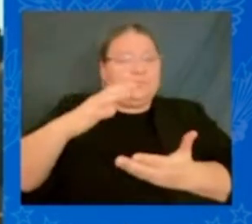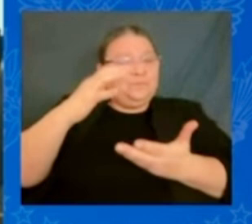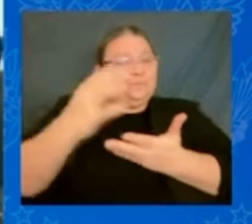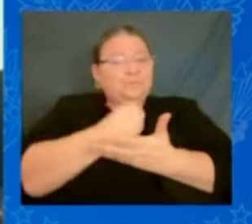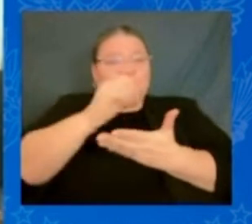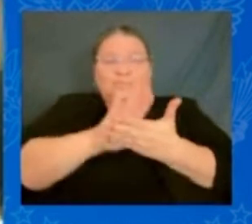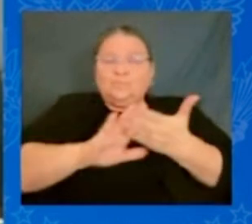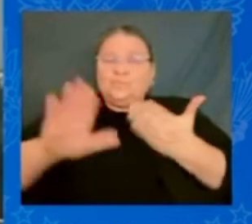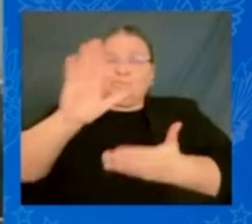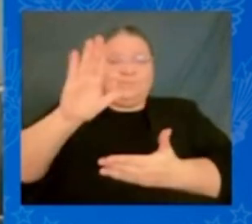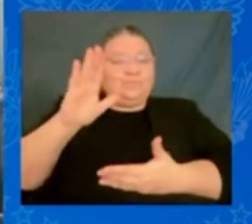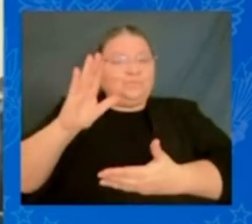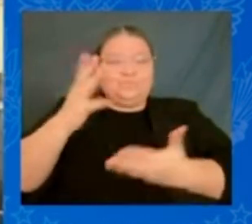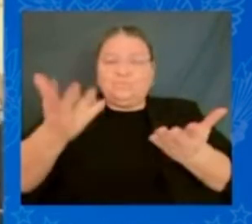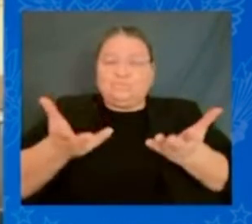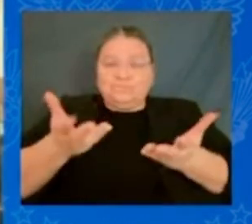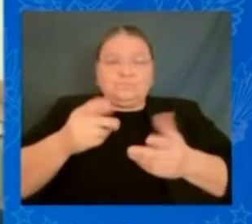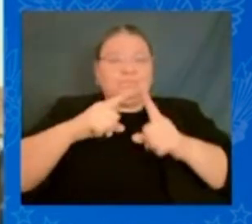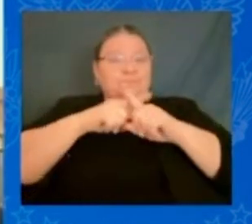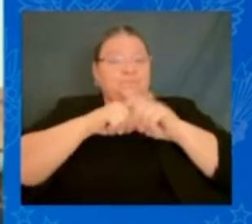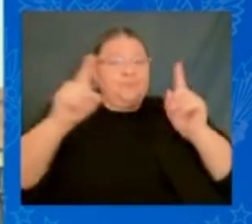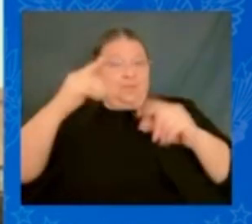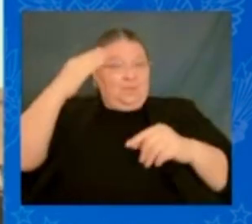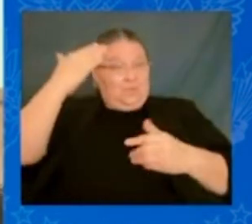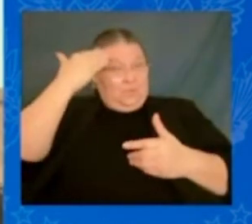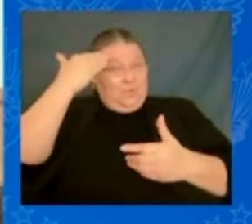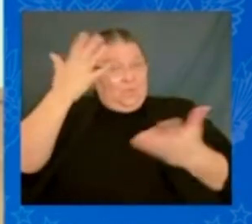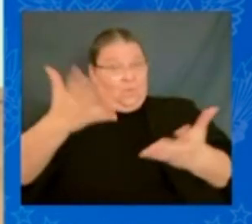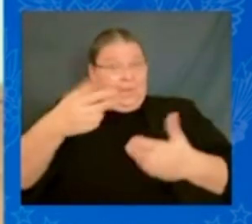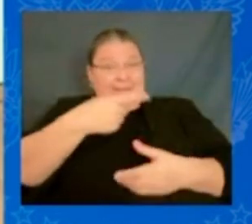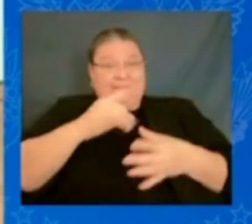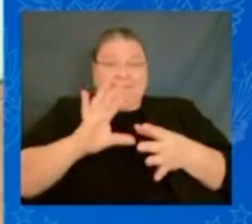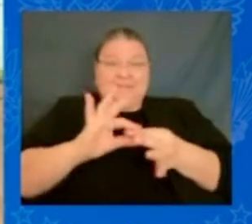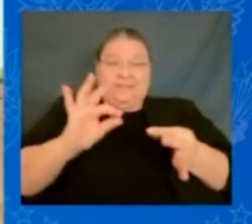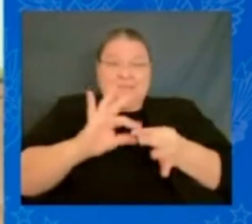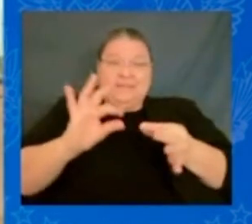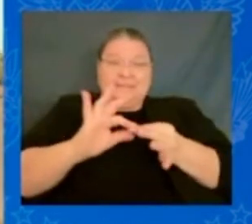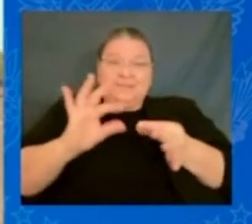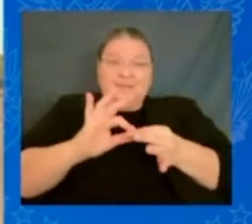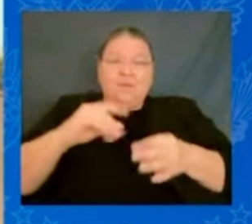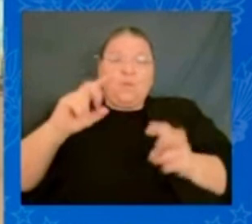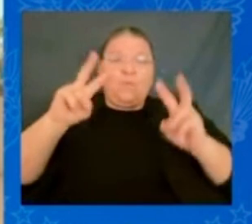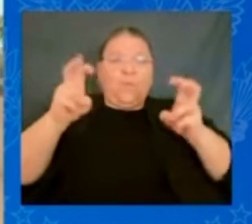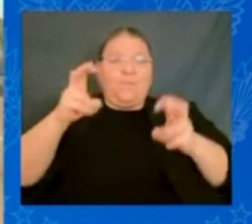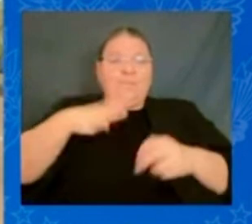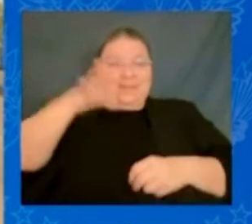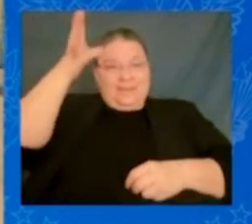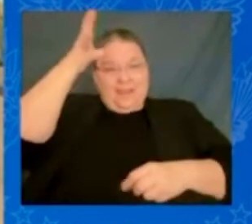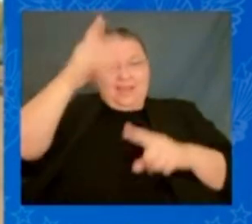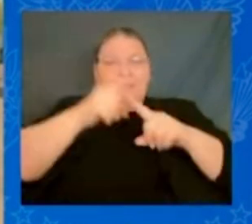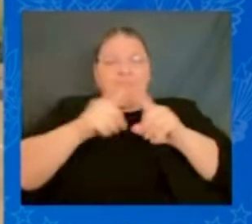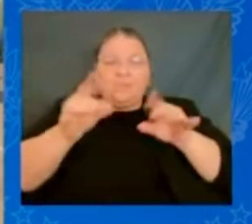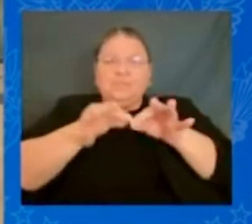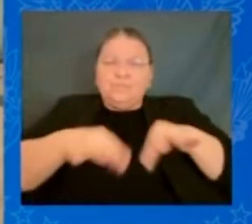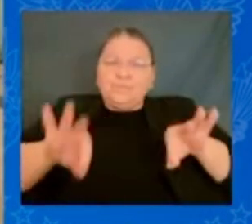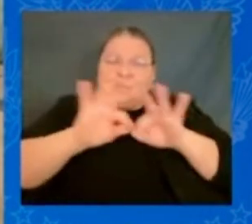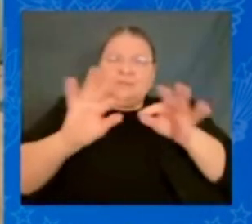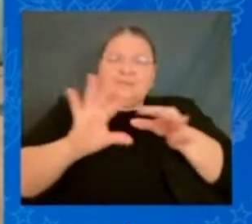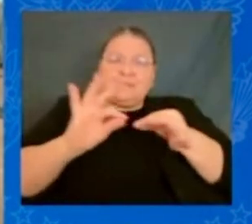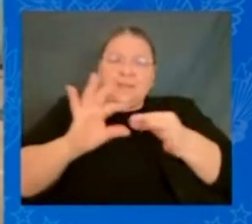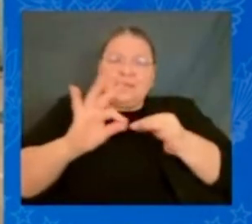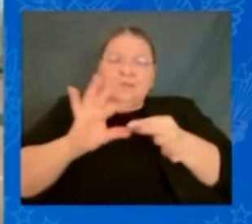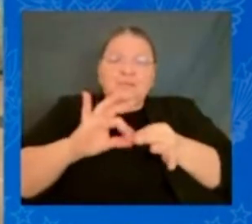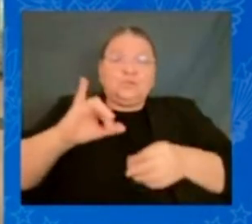But you what he used to say for real? I'm sorry I always quote my dad, but it's worth saying. He said, Joey, remember,